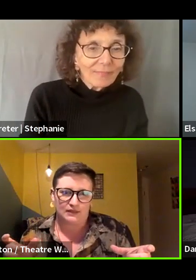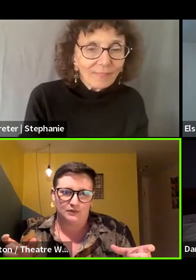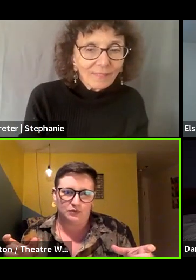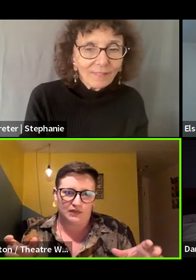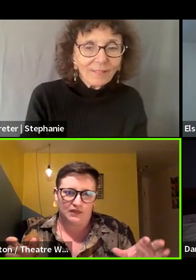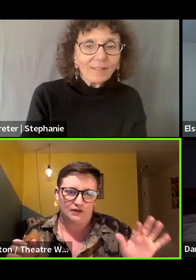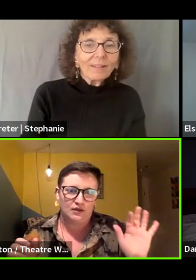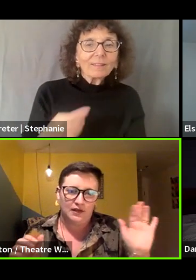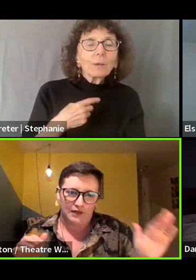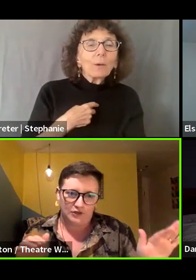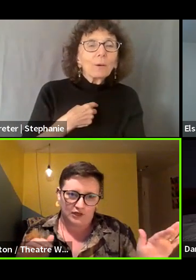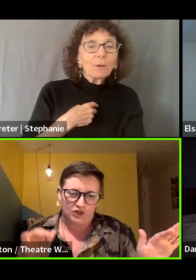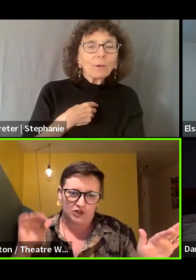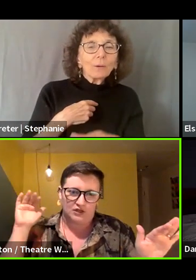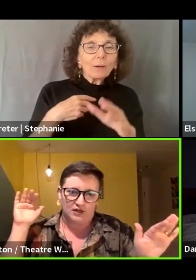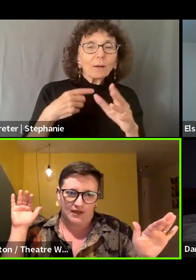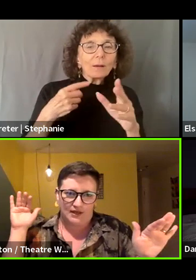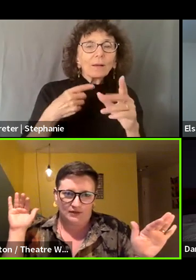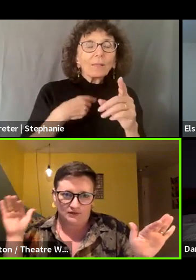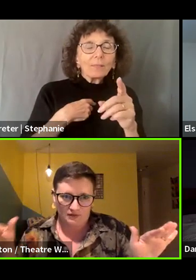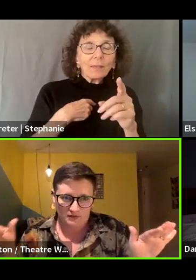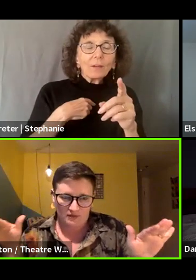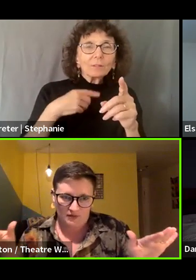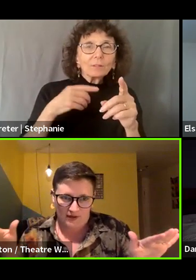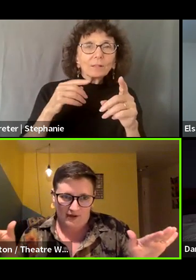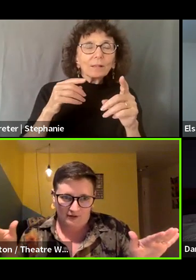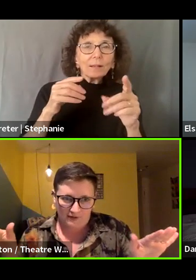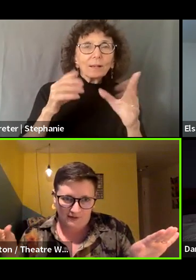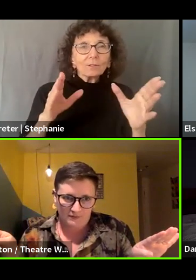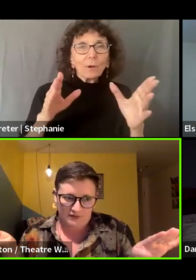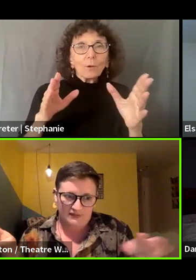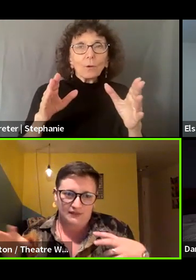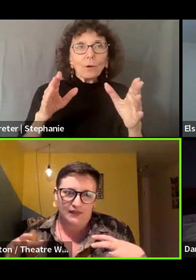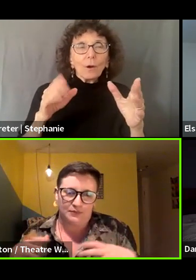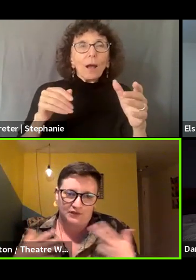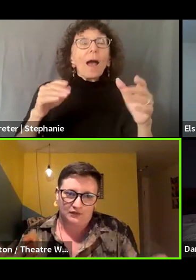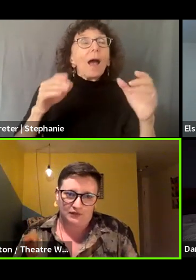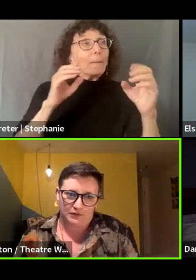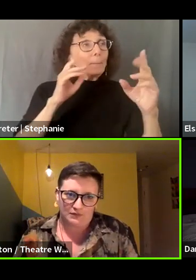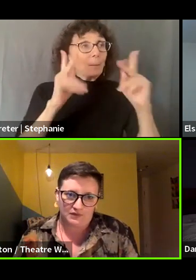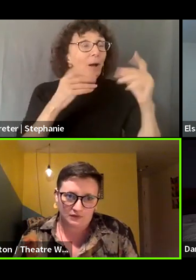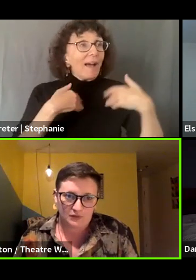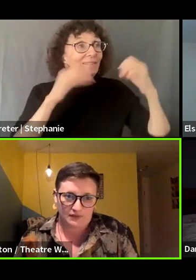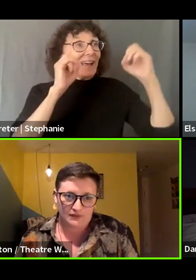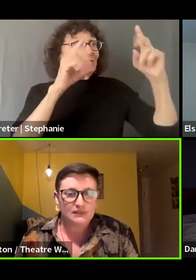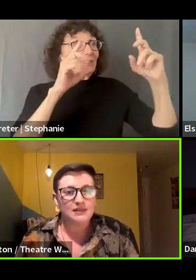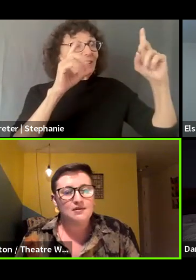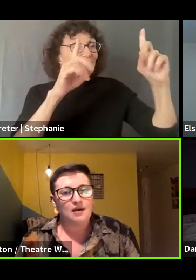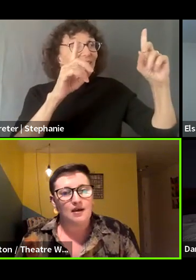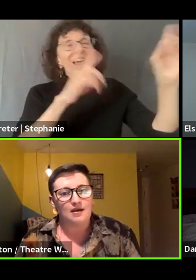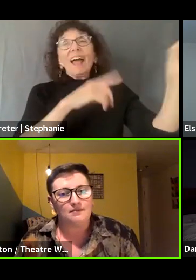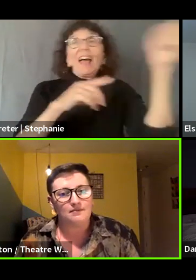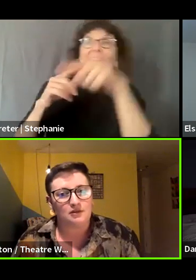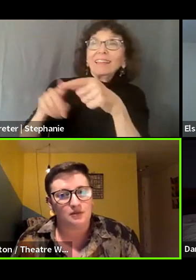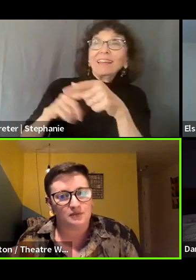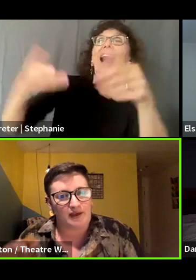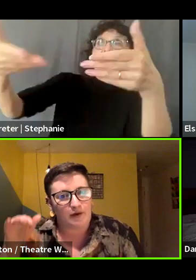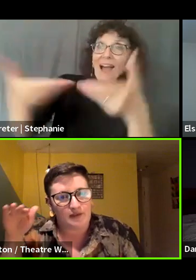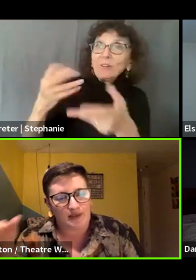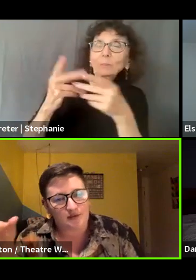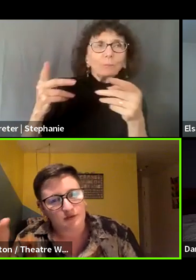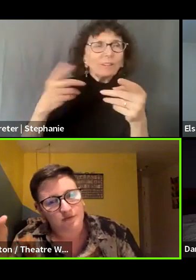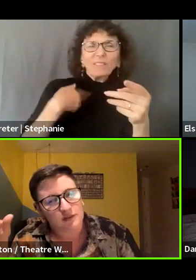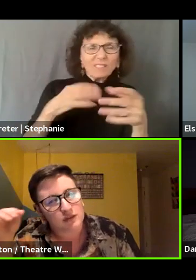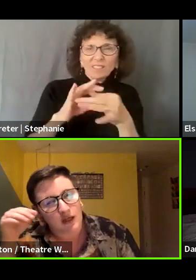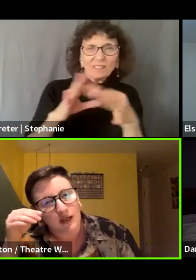disconnect between education and hiring, which I see a lot, particularly working with students in terms of